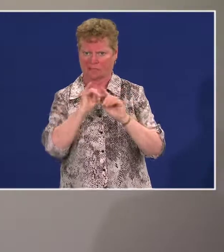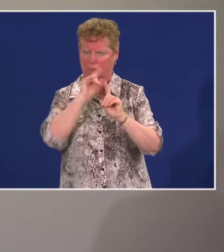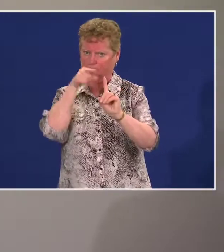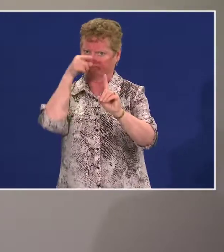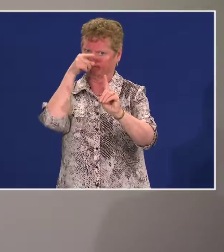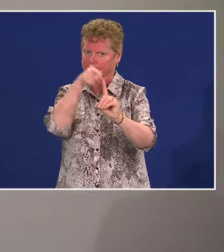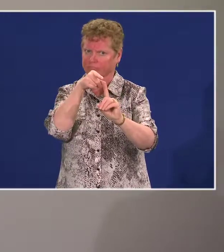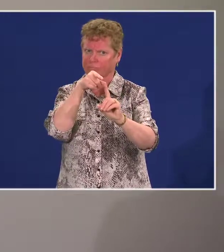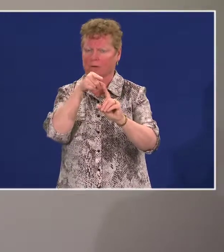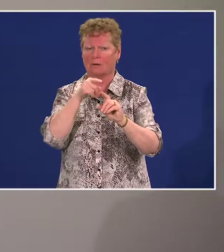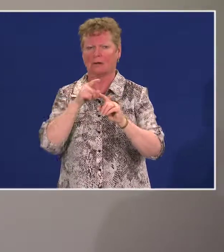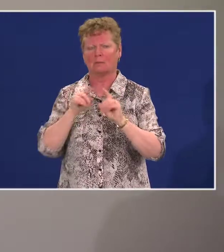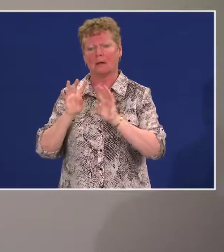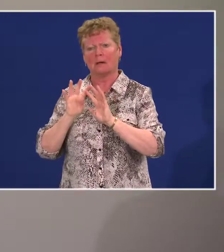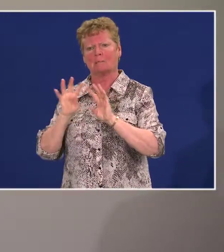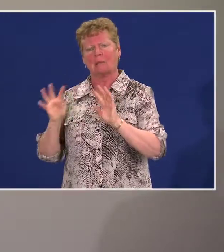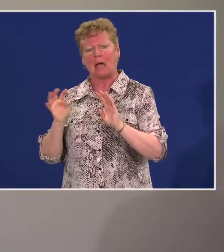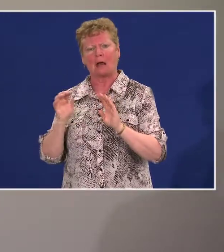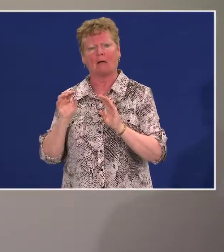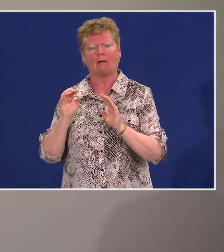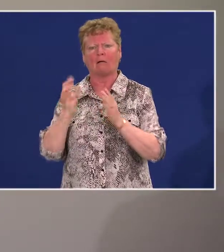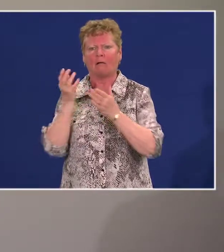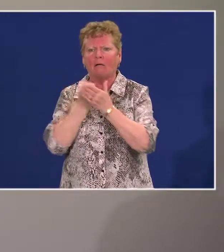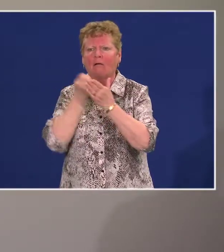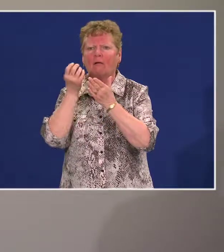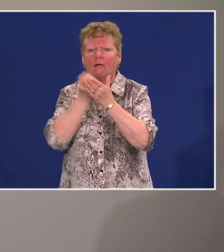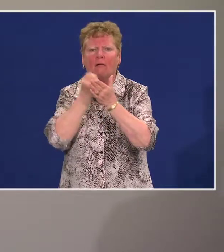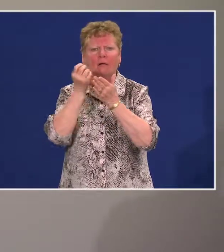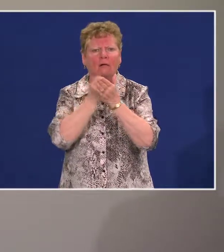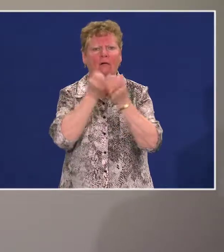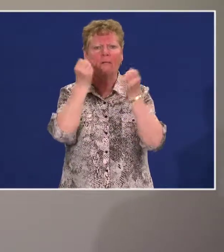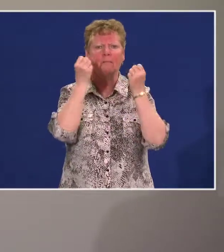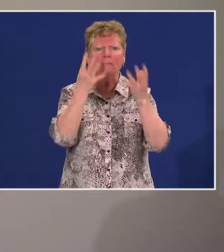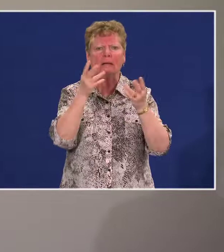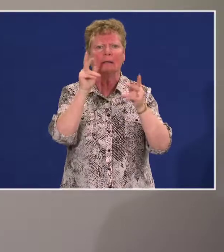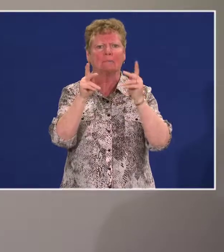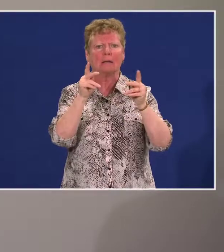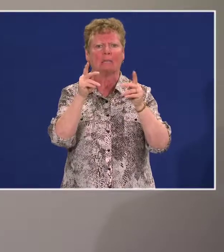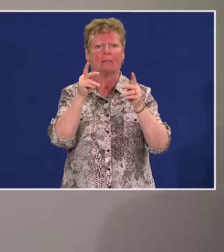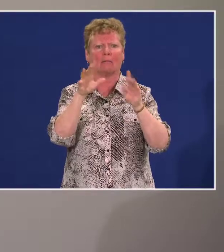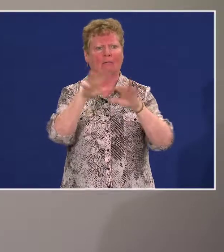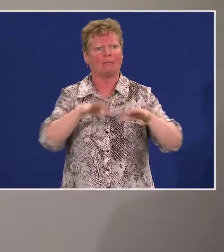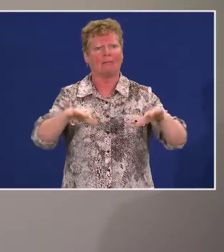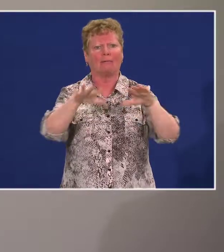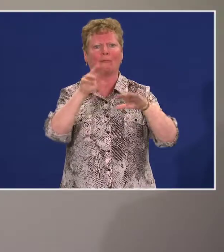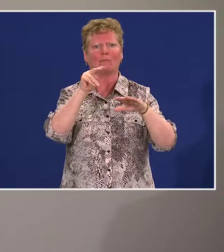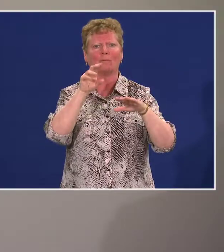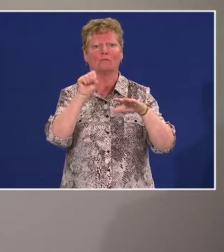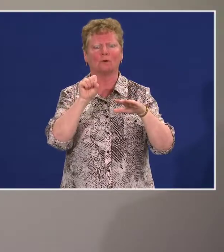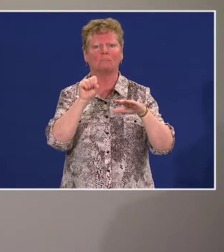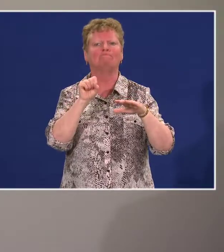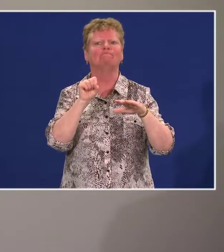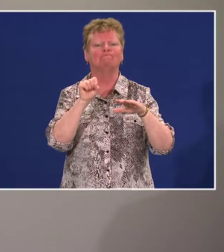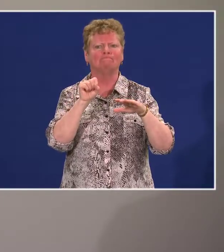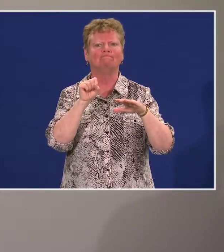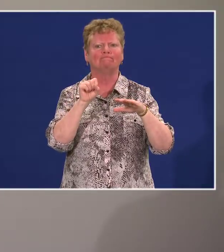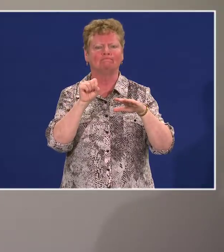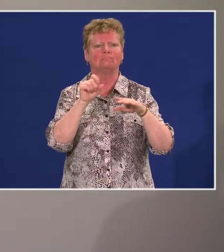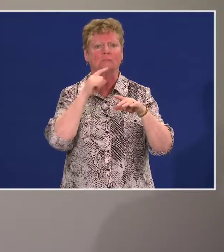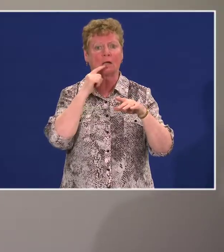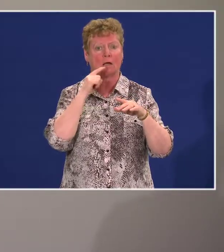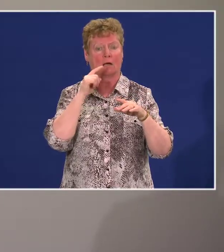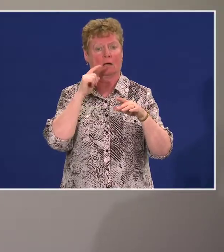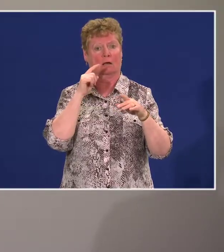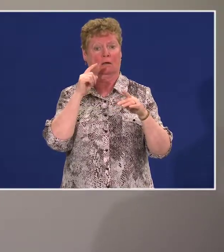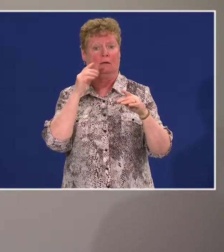But the panel heard from many Nova Scotians and agreed as well that public education and awareness